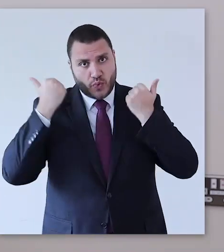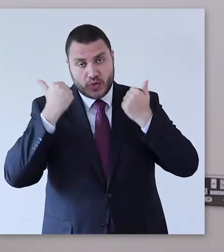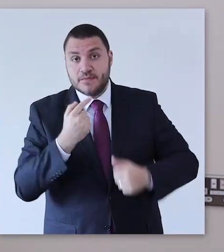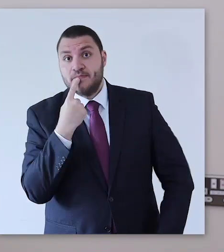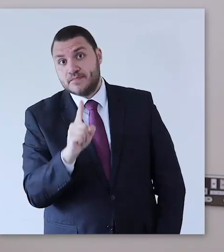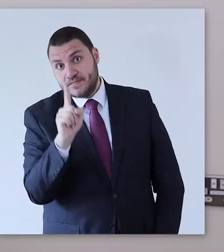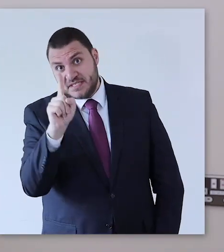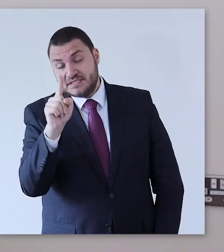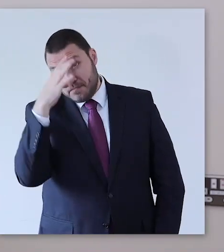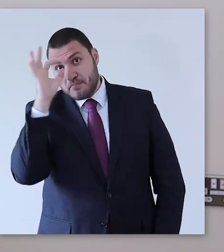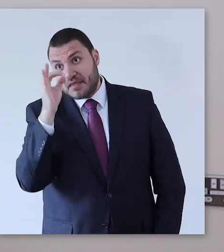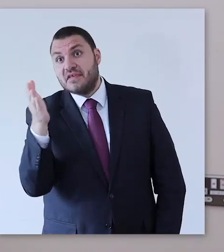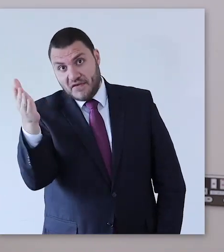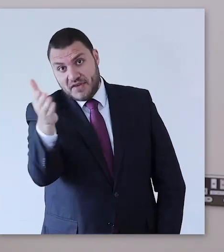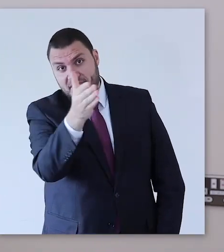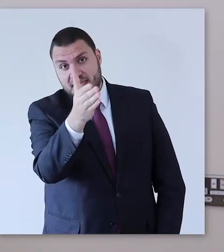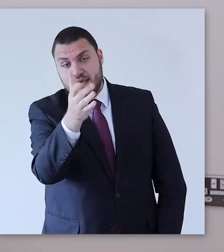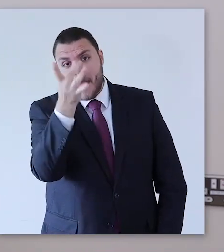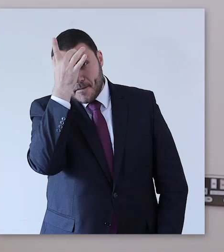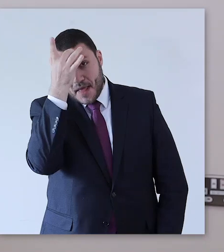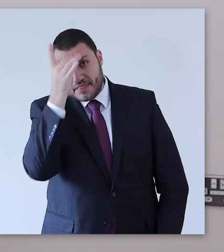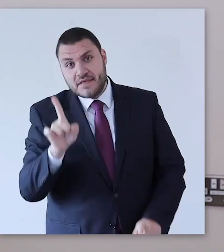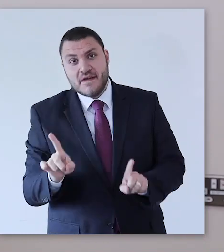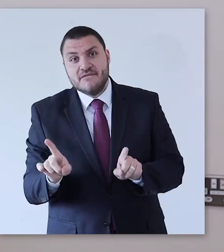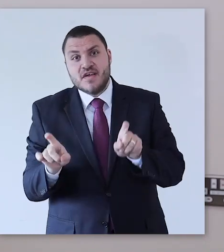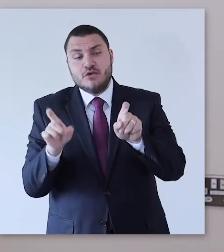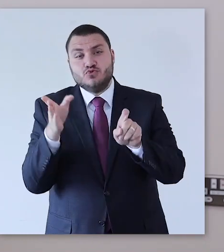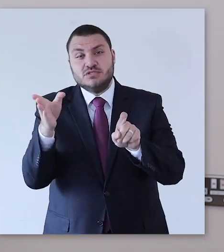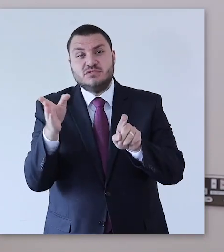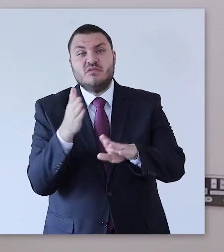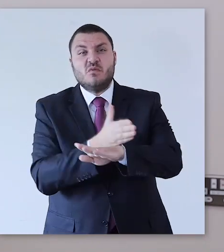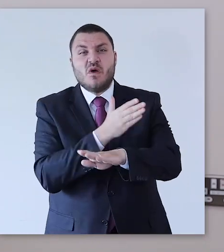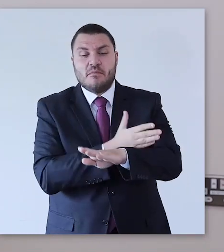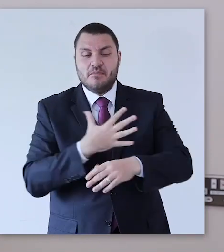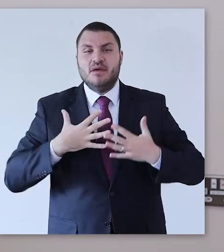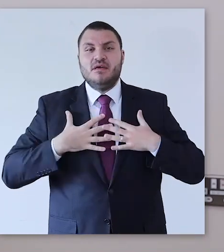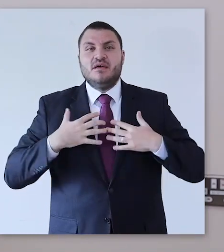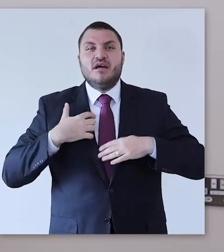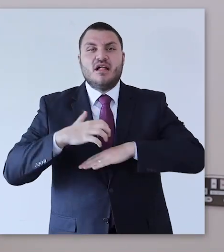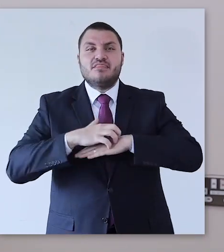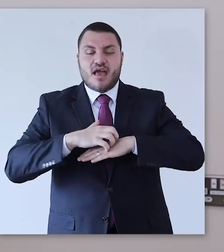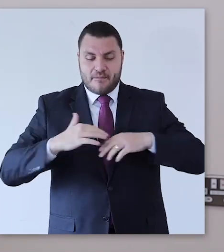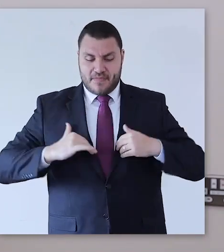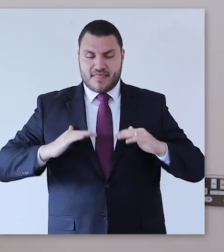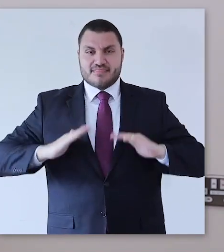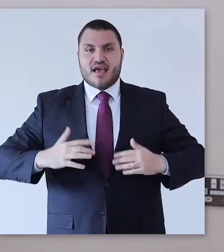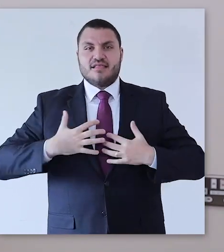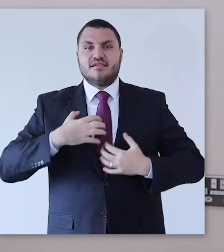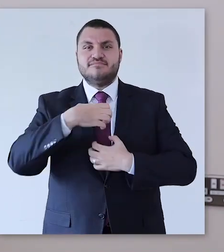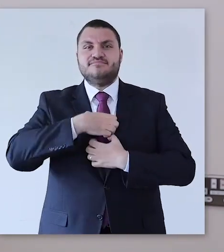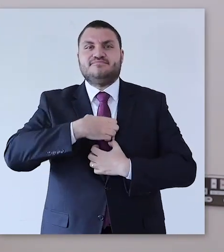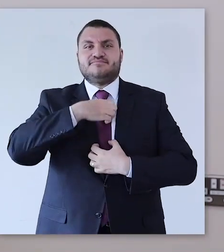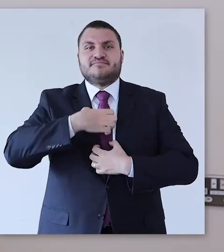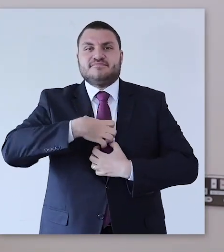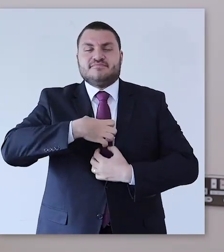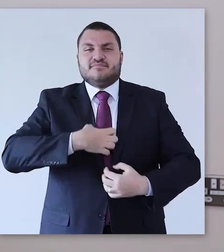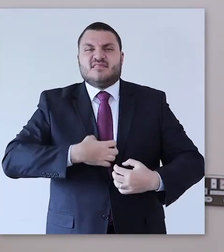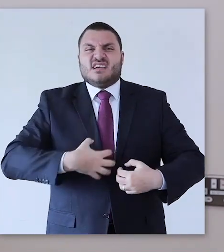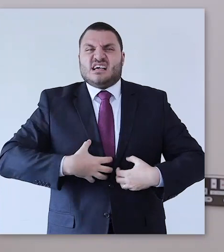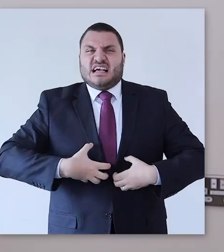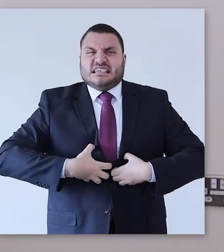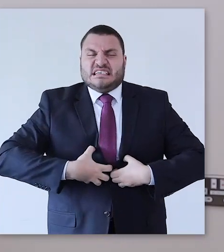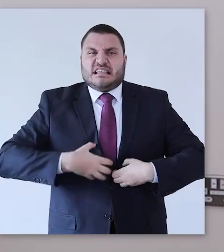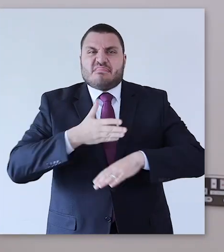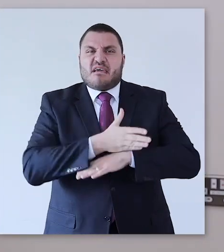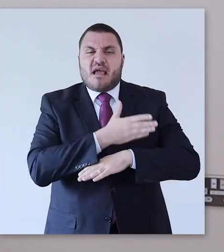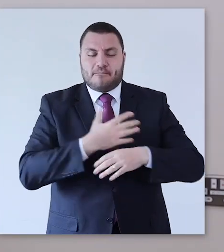in China particularly to Wuhan city or the nearby cities. It doesn't apply to people who have not been in China. If they have those